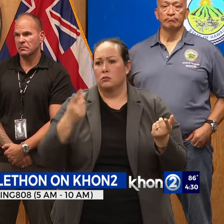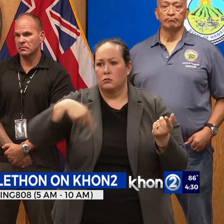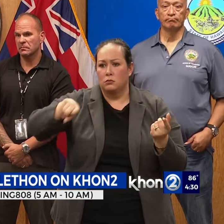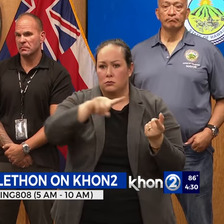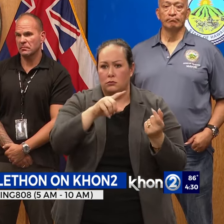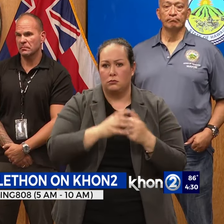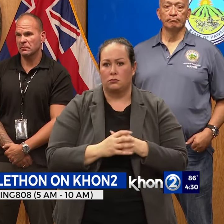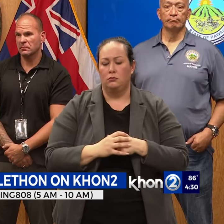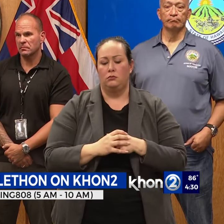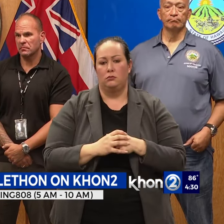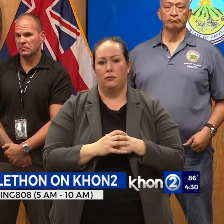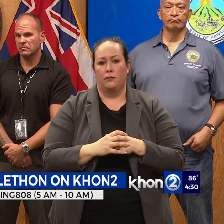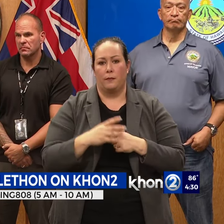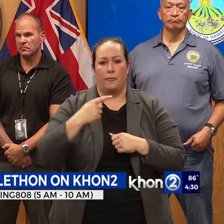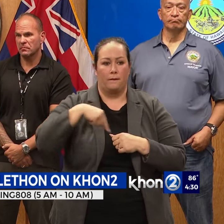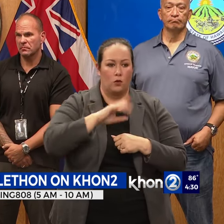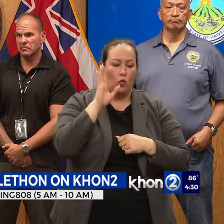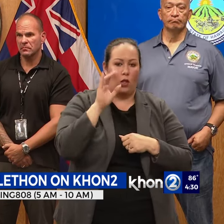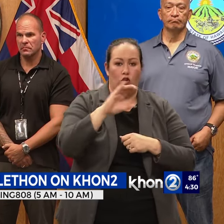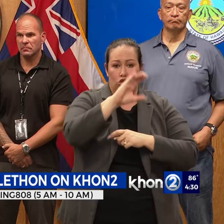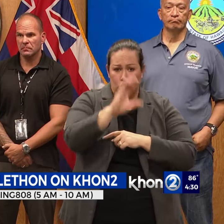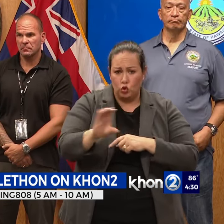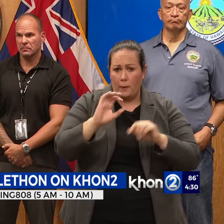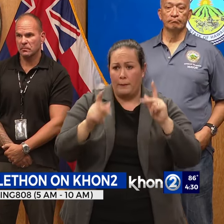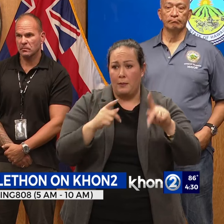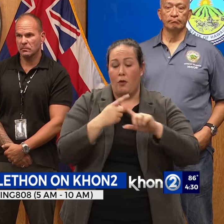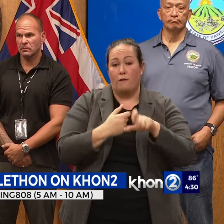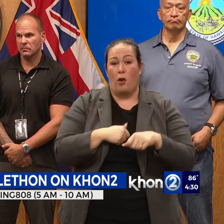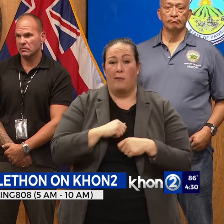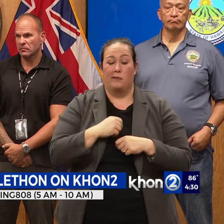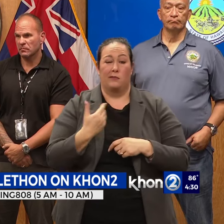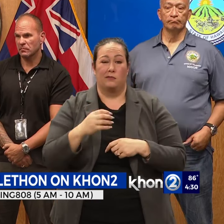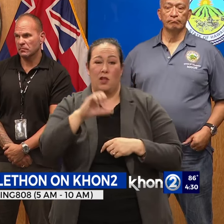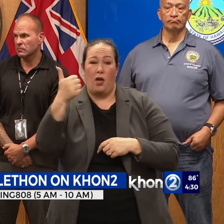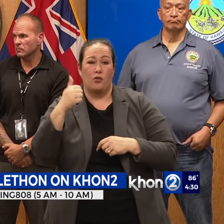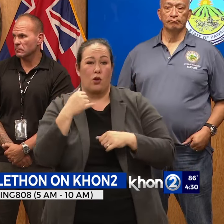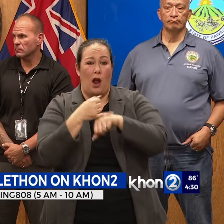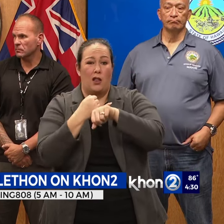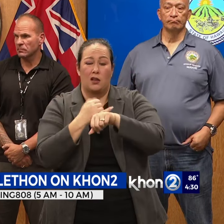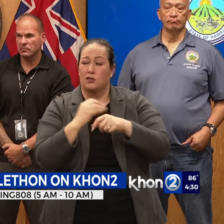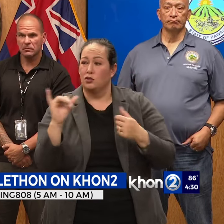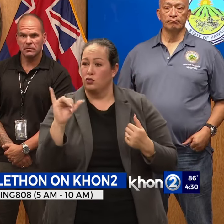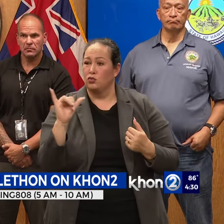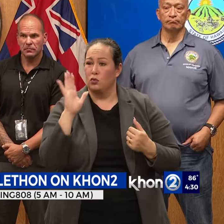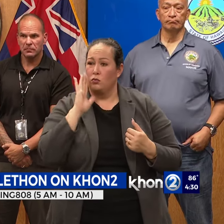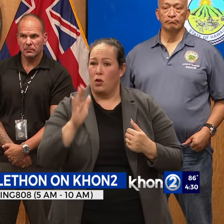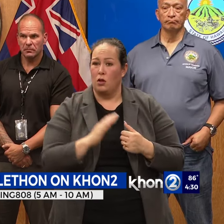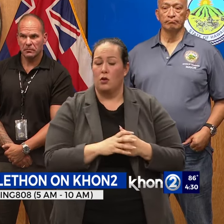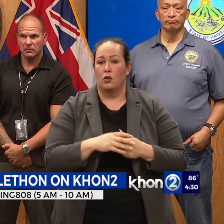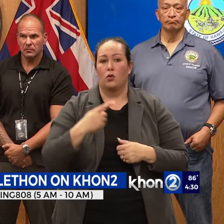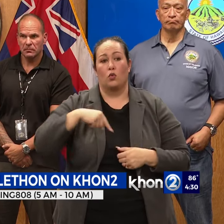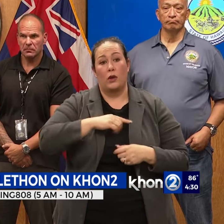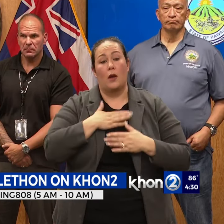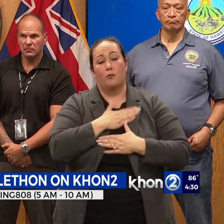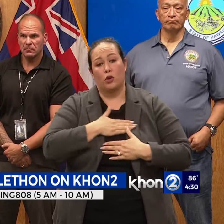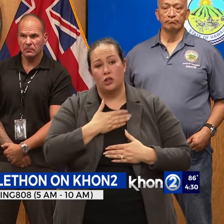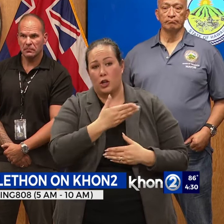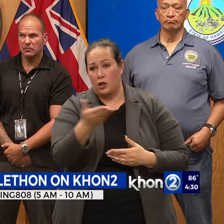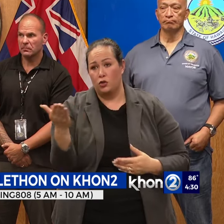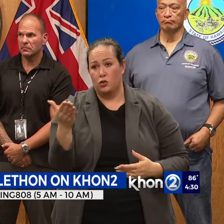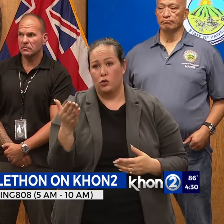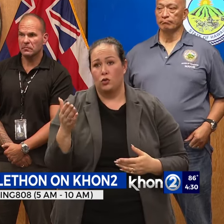on O'ahu, and we'll Zoom people in from the neighbor islands. I think that's fair to say. Okay. But we appreciate you.